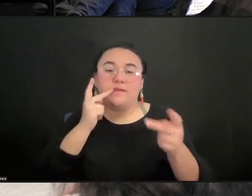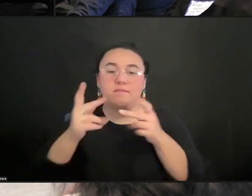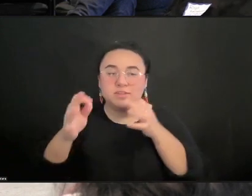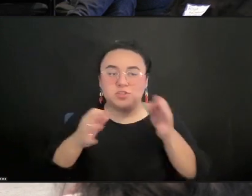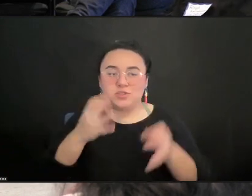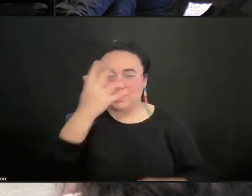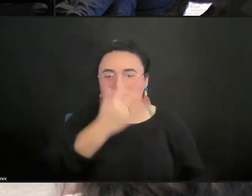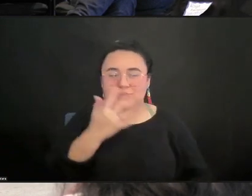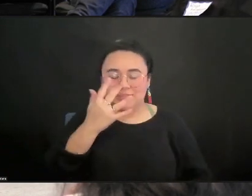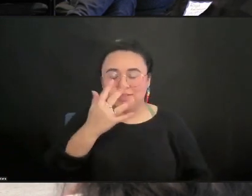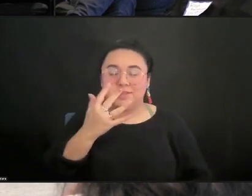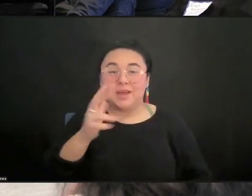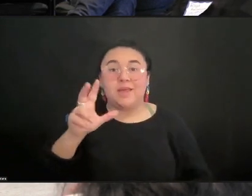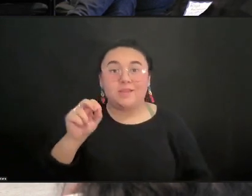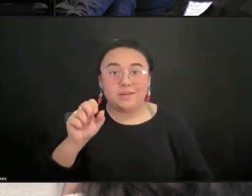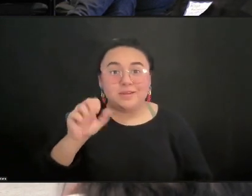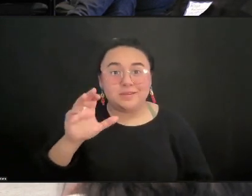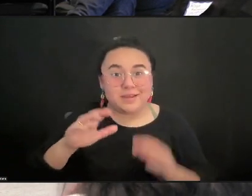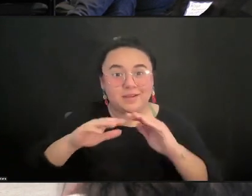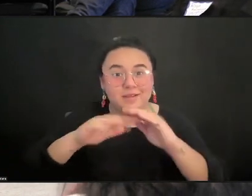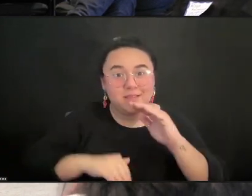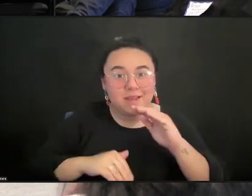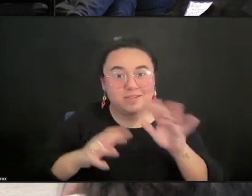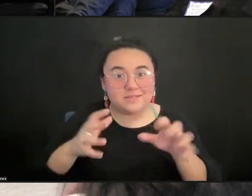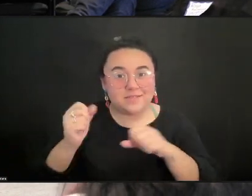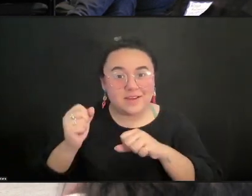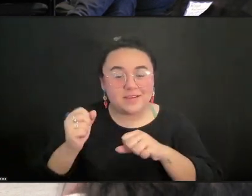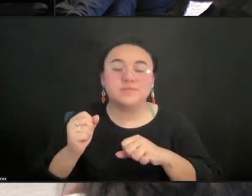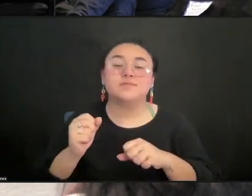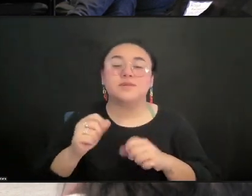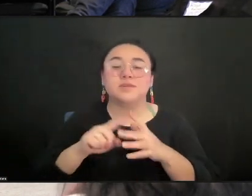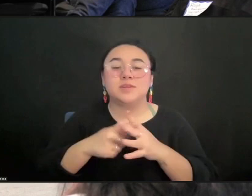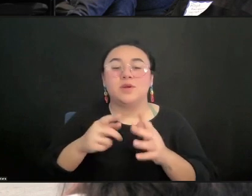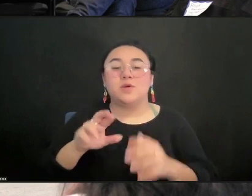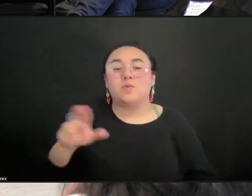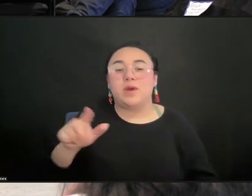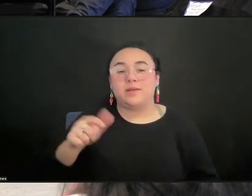please. So, I will start to my right, to you, Mayin.